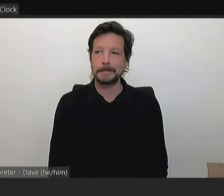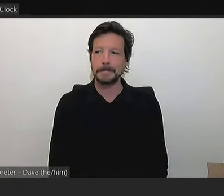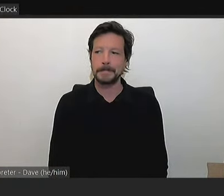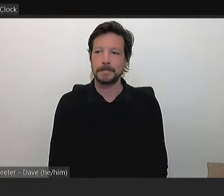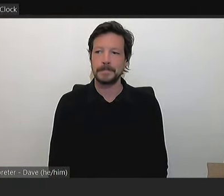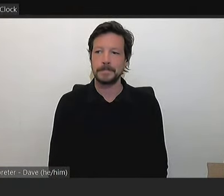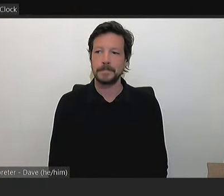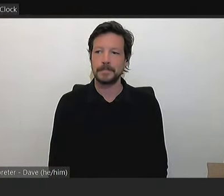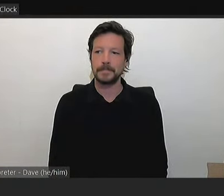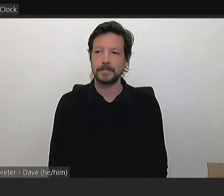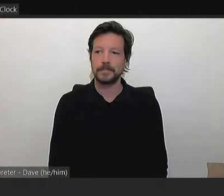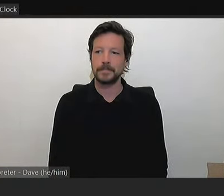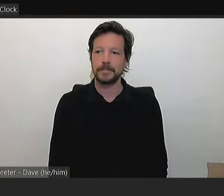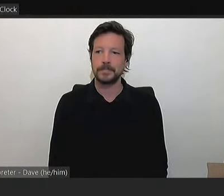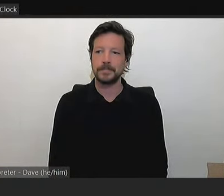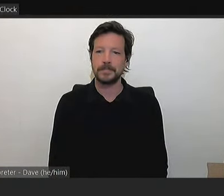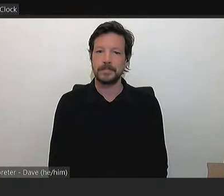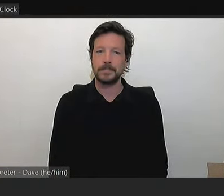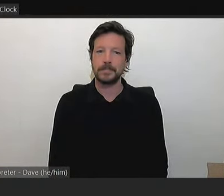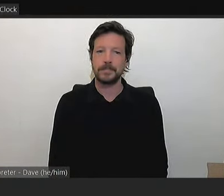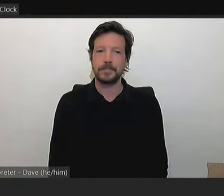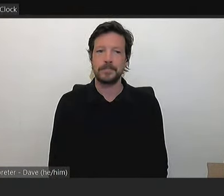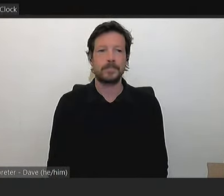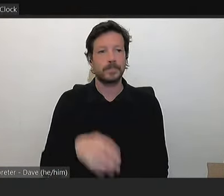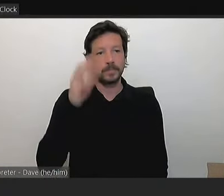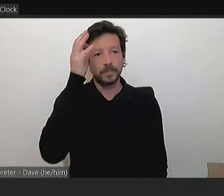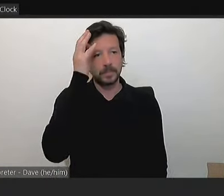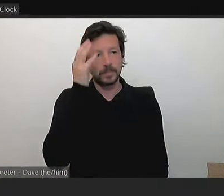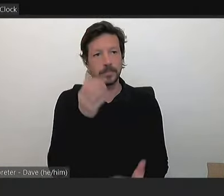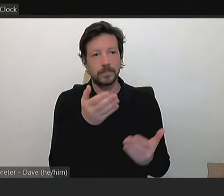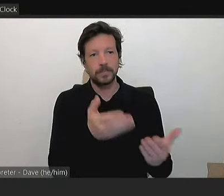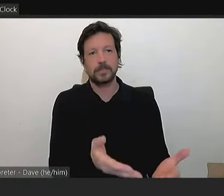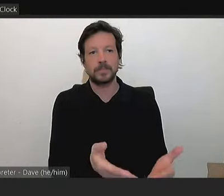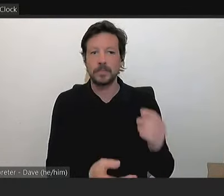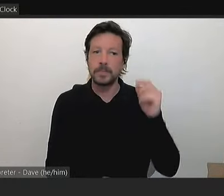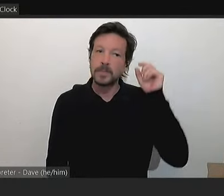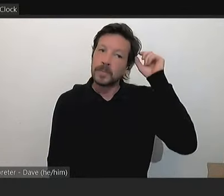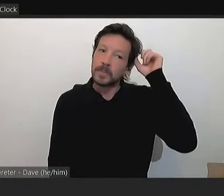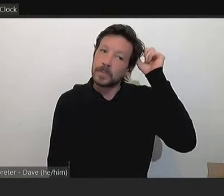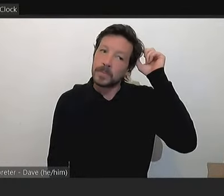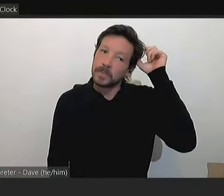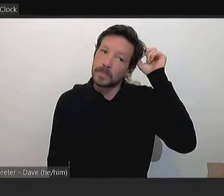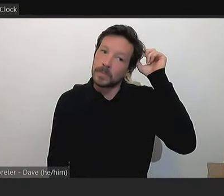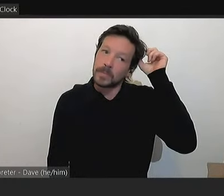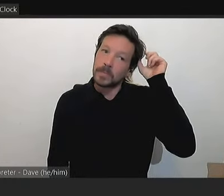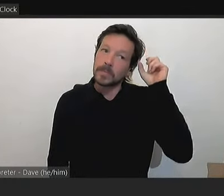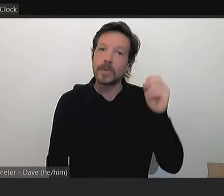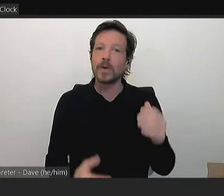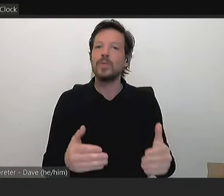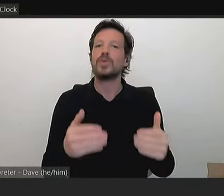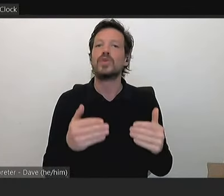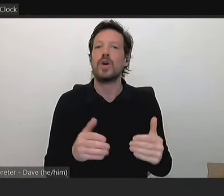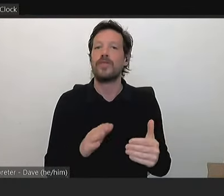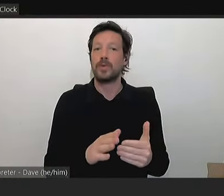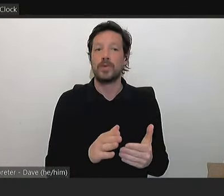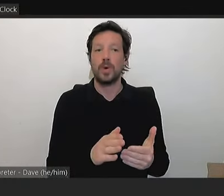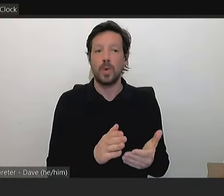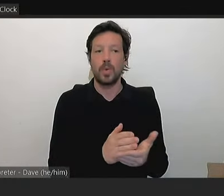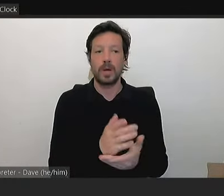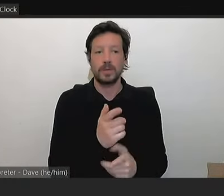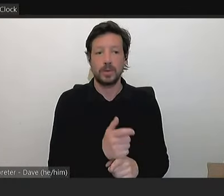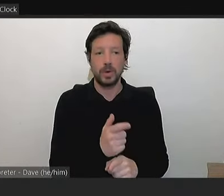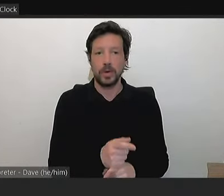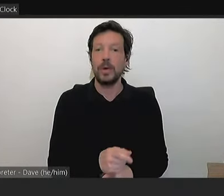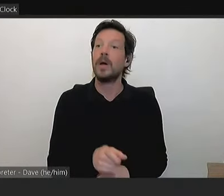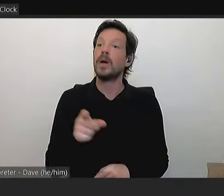I'm going to allow Councillor Greco the time to, because you reserved your speaking rights, to speak now. Councillor Lawrence, you do not